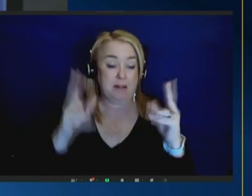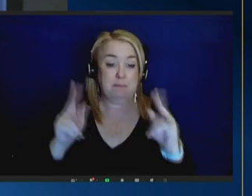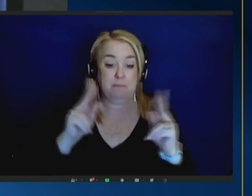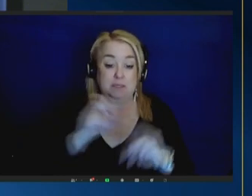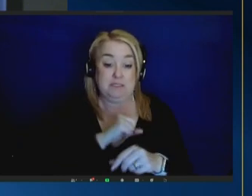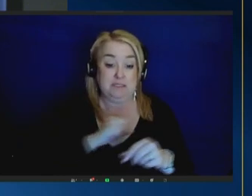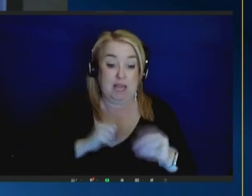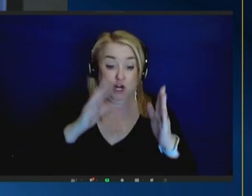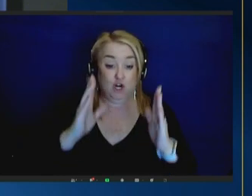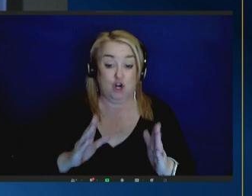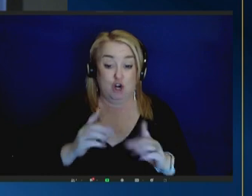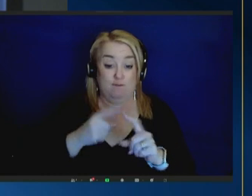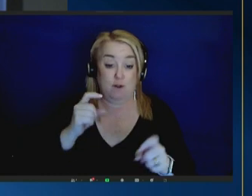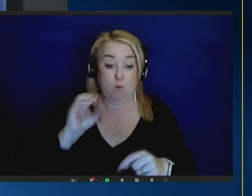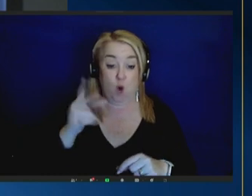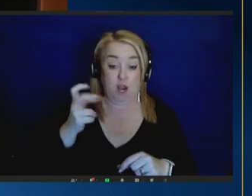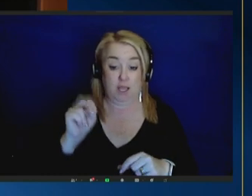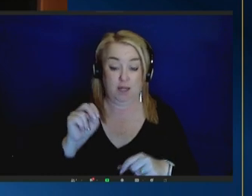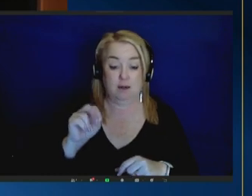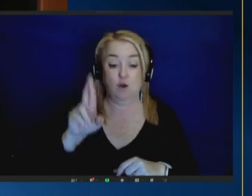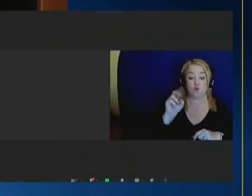oregon ron wyden